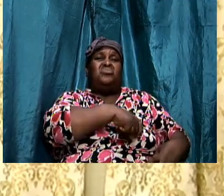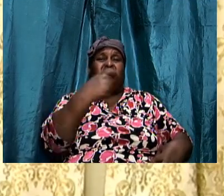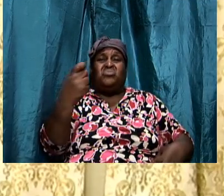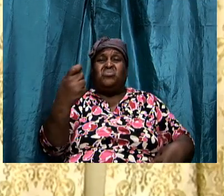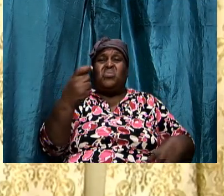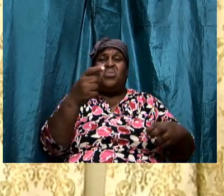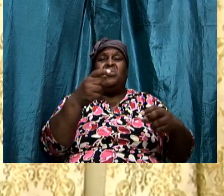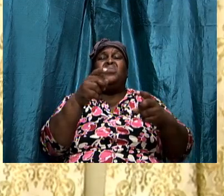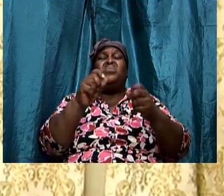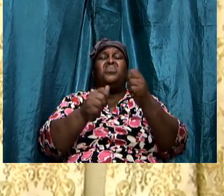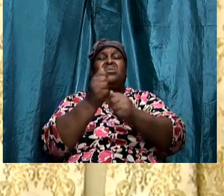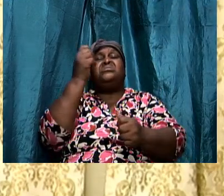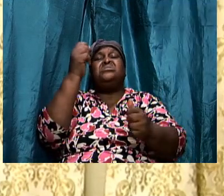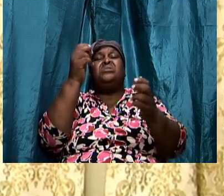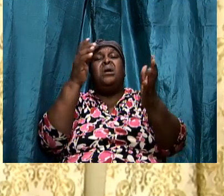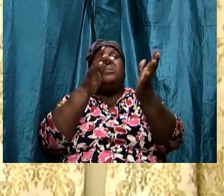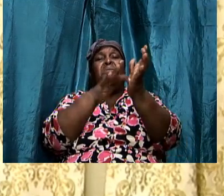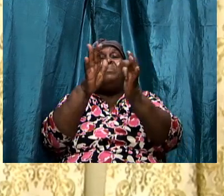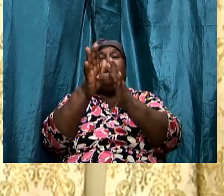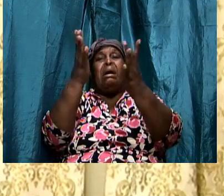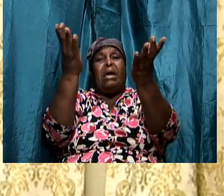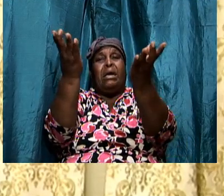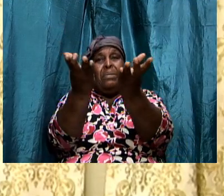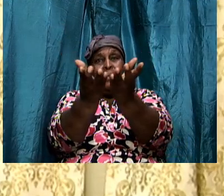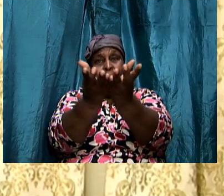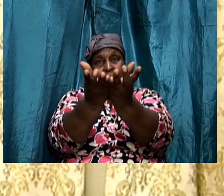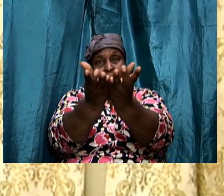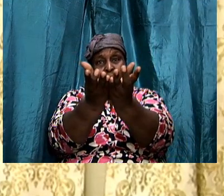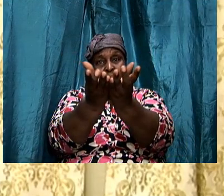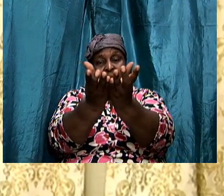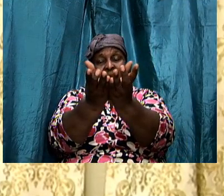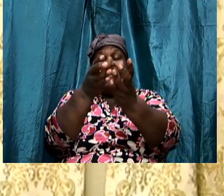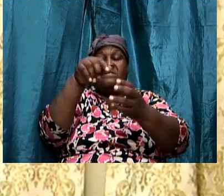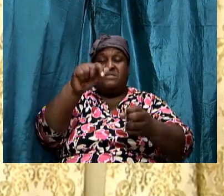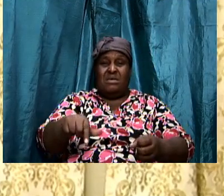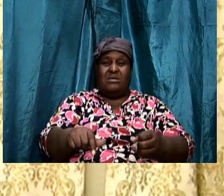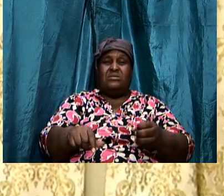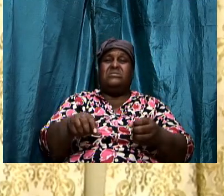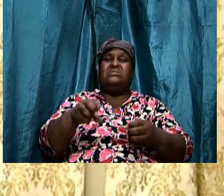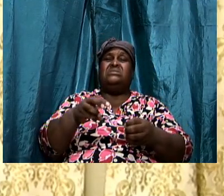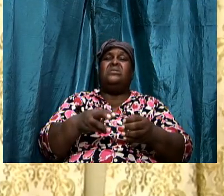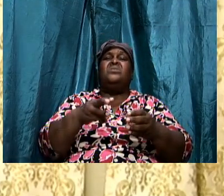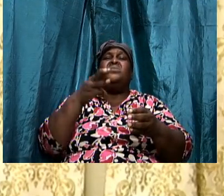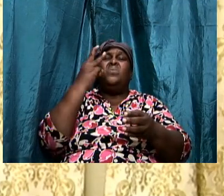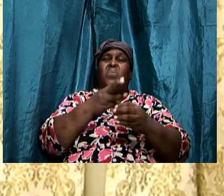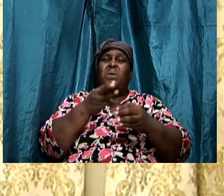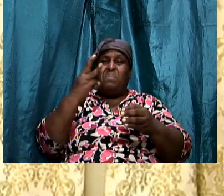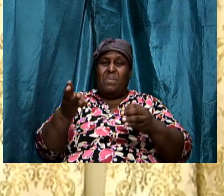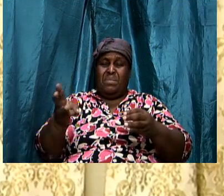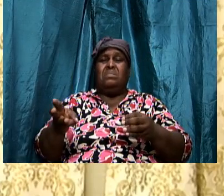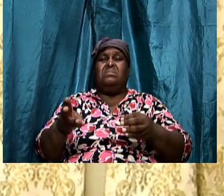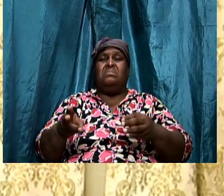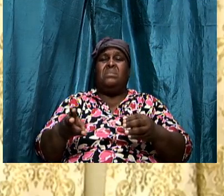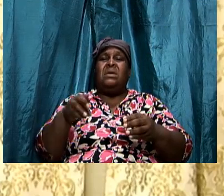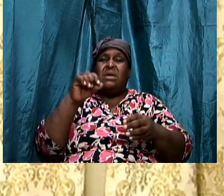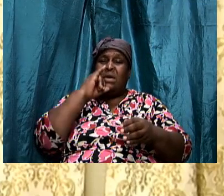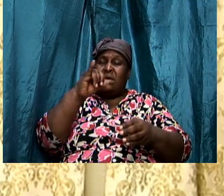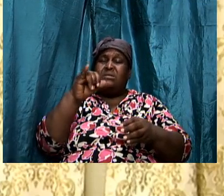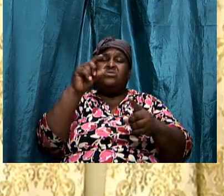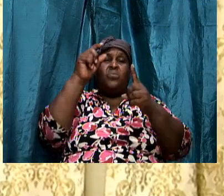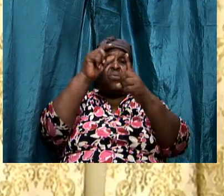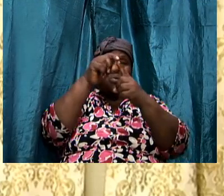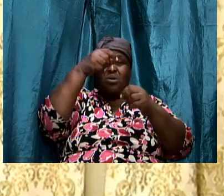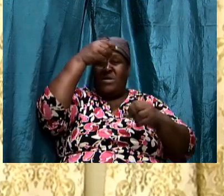sword. And he said that this brutal weapon is the word of God. It was an